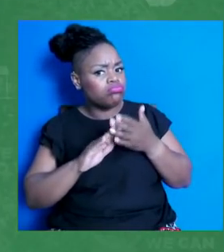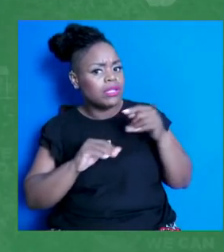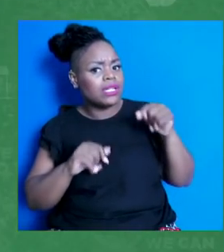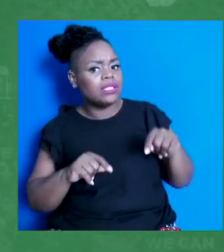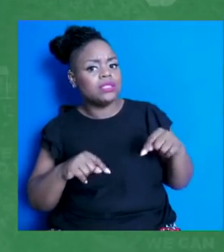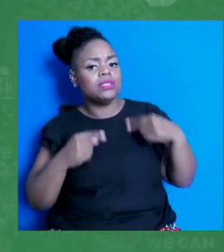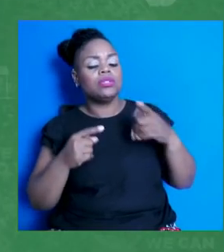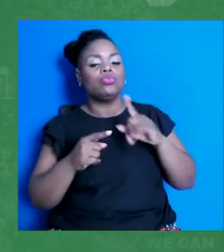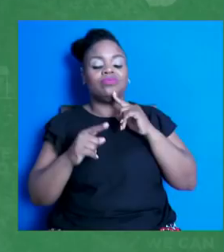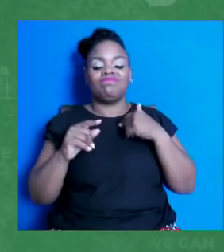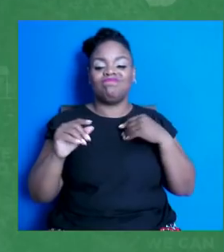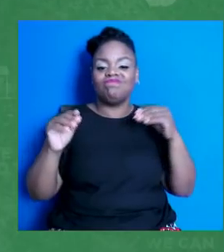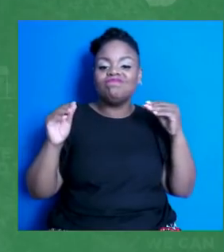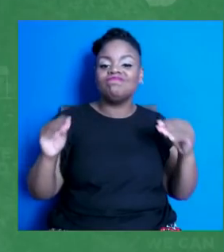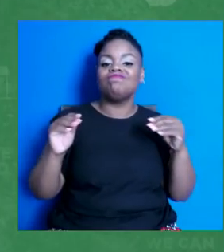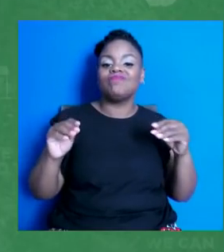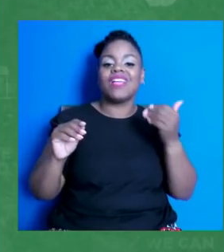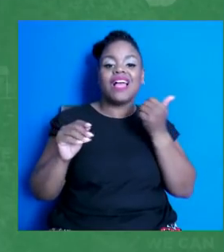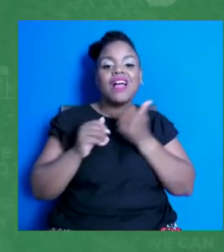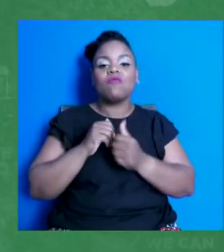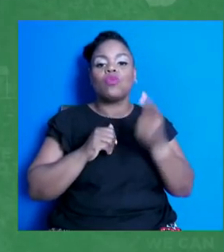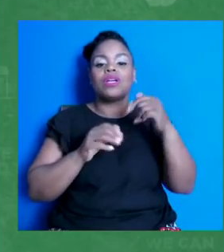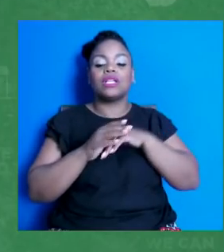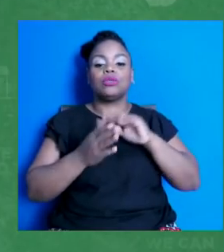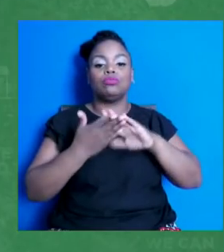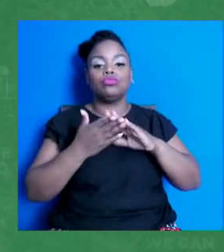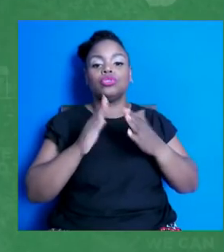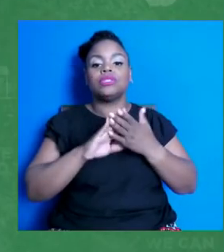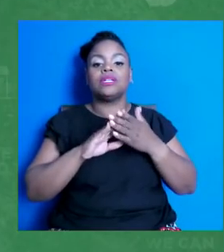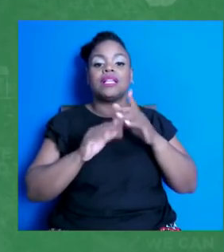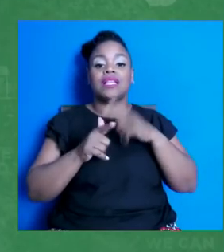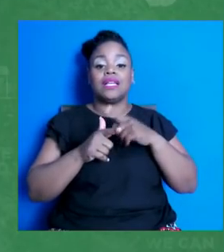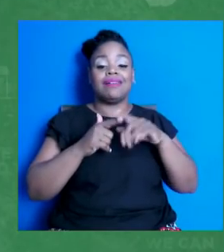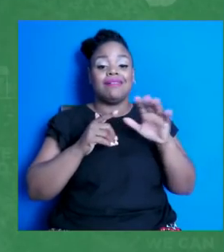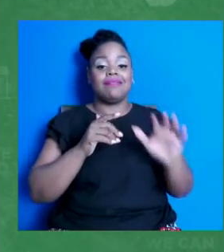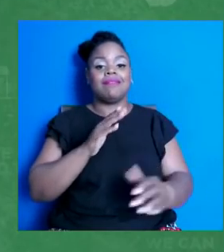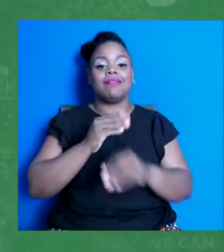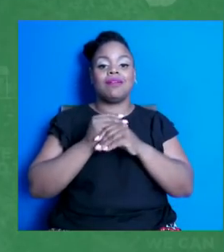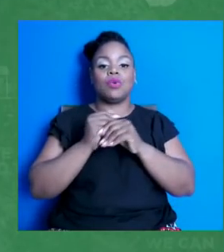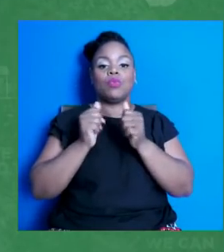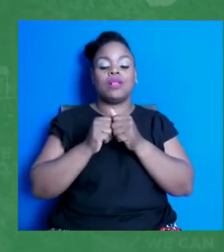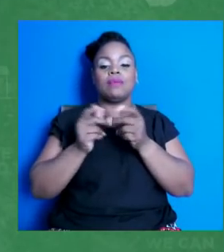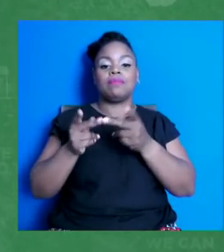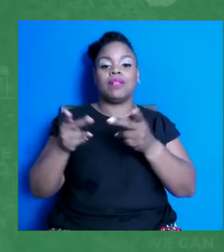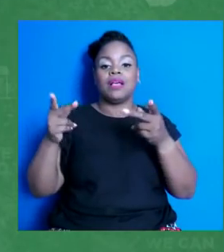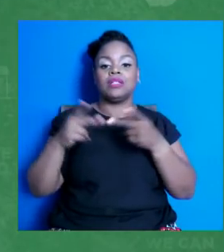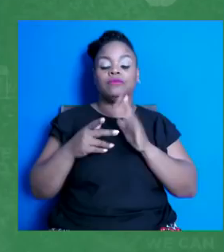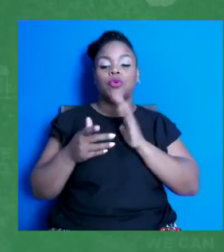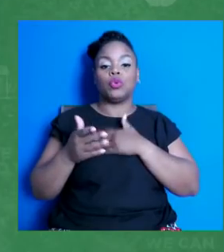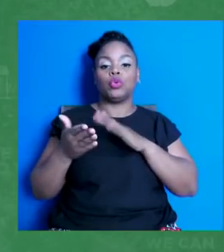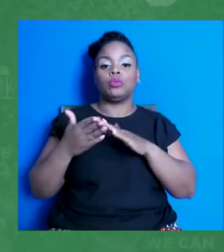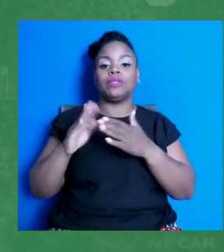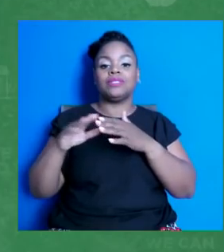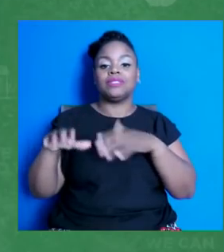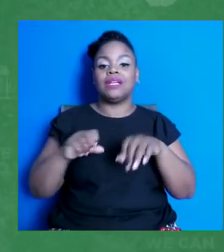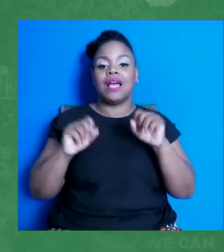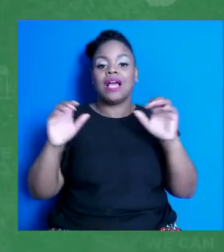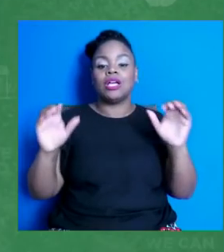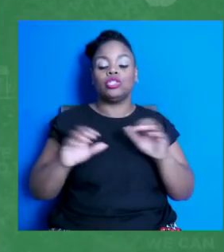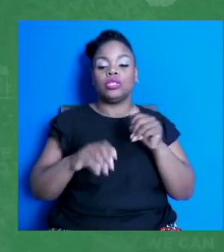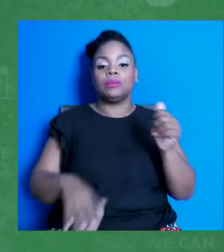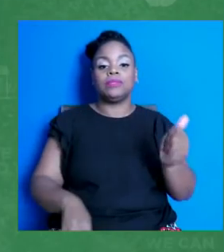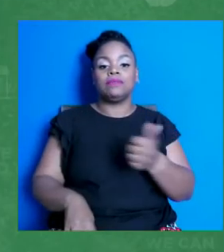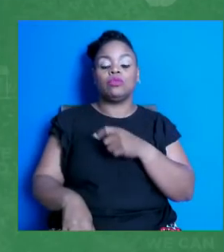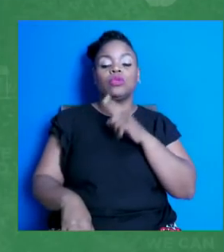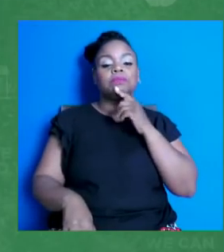community, and then following that up with a space for our community members to then take action themselves, has been the most effective way to get people vaccinated.